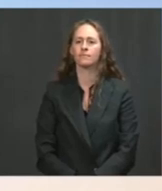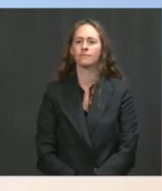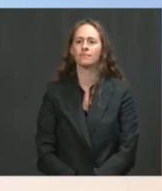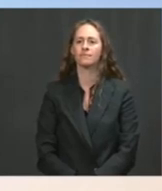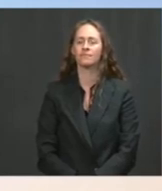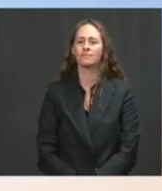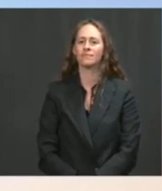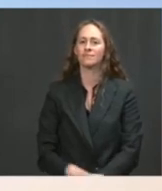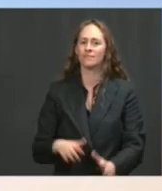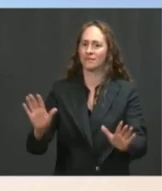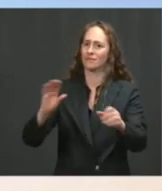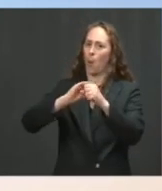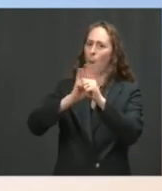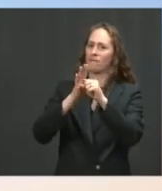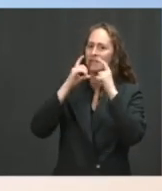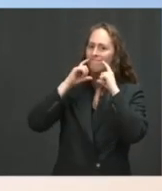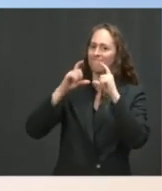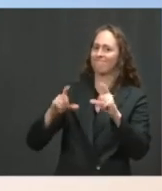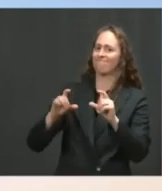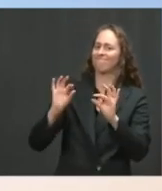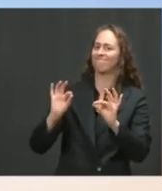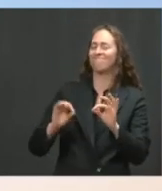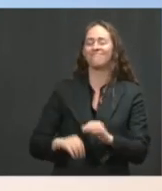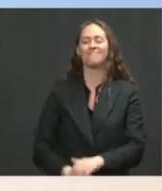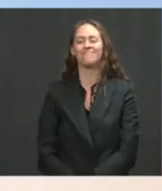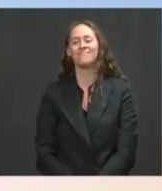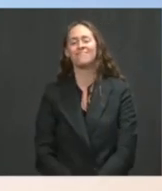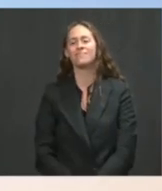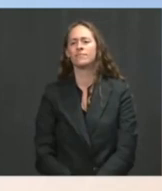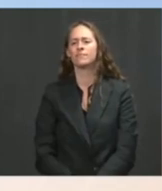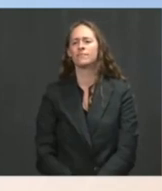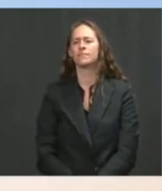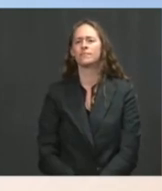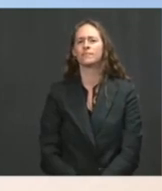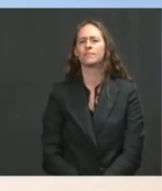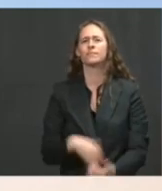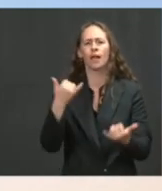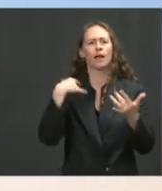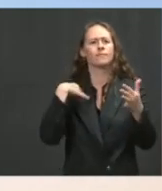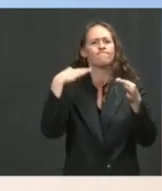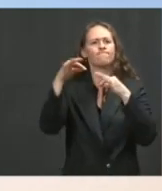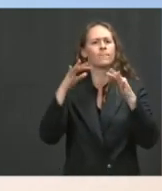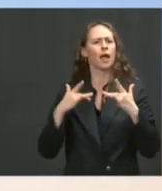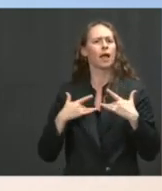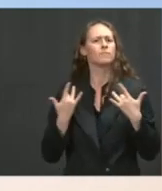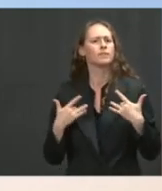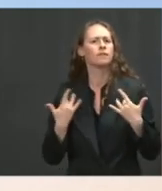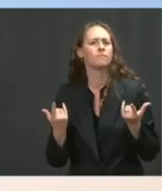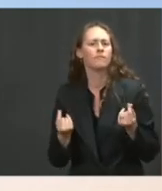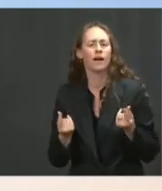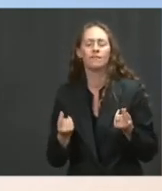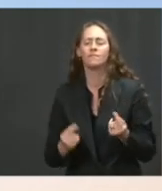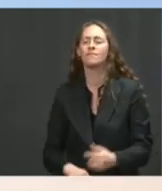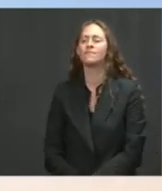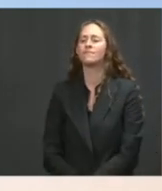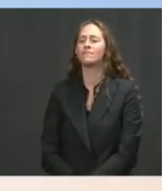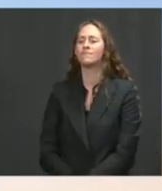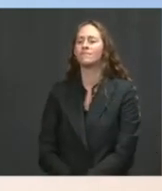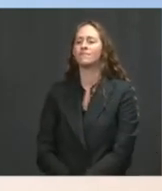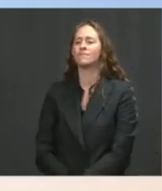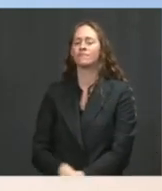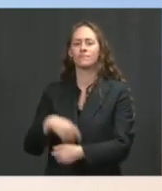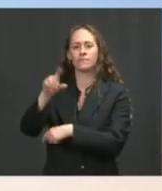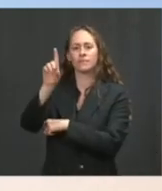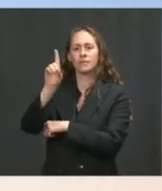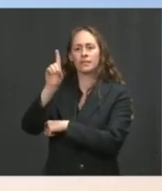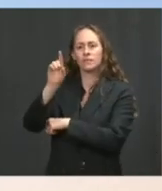I just have a couple of additional updates for you, some of which was provided by the Department of Defense this morning, but I wanted